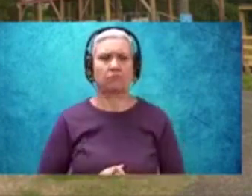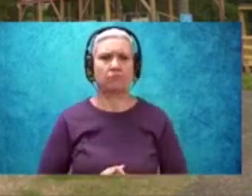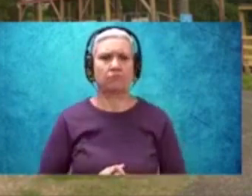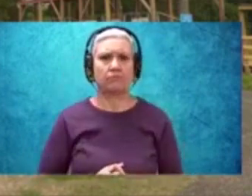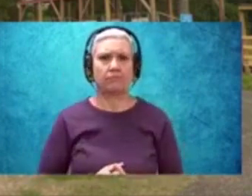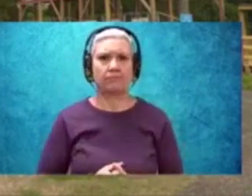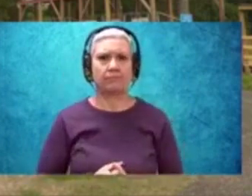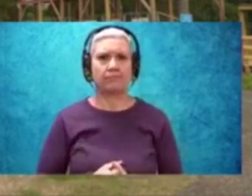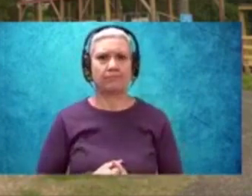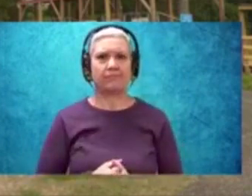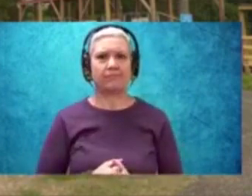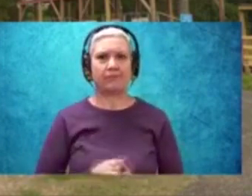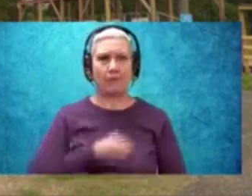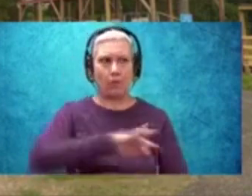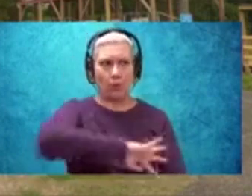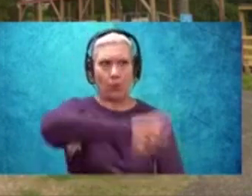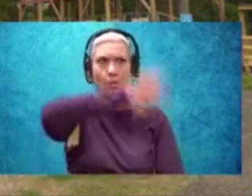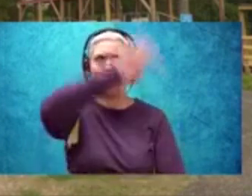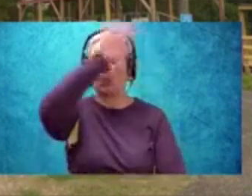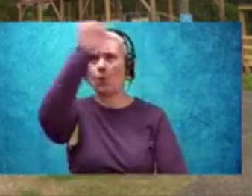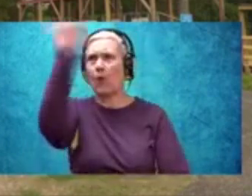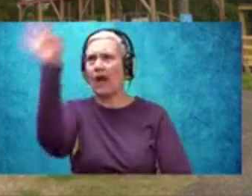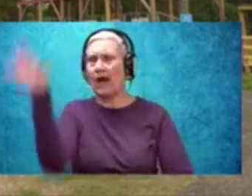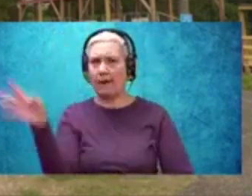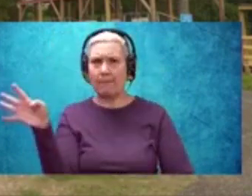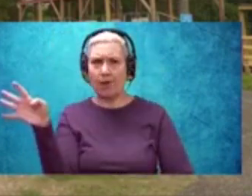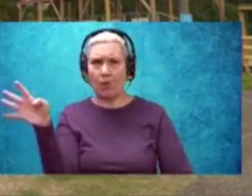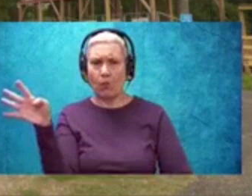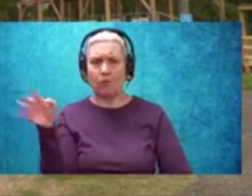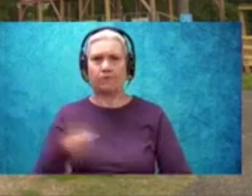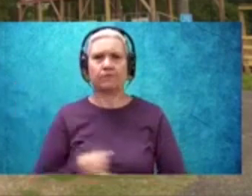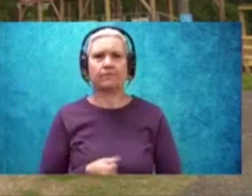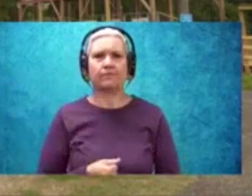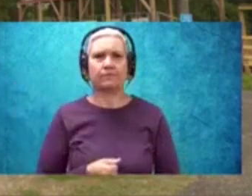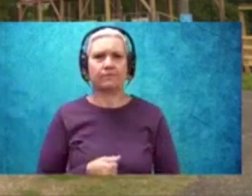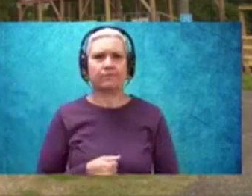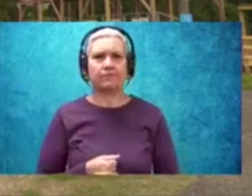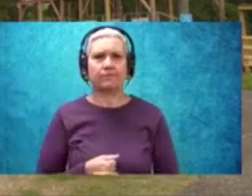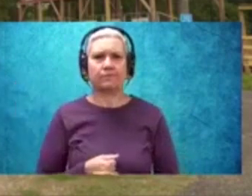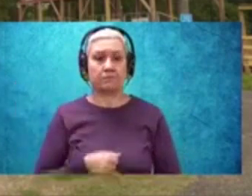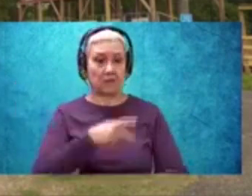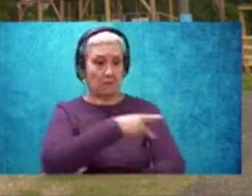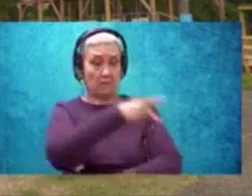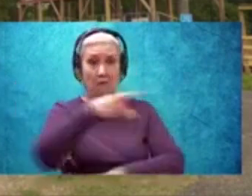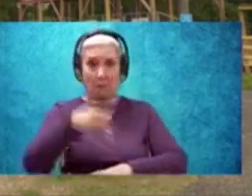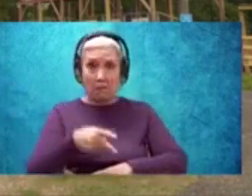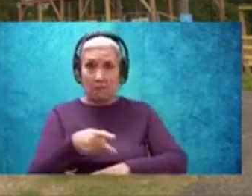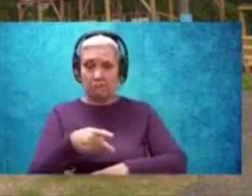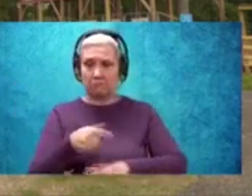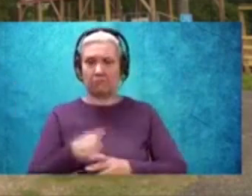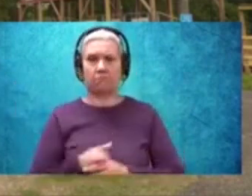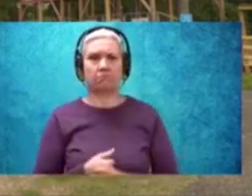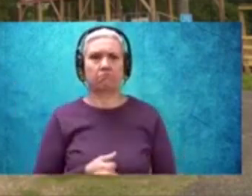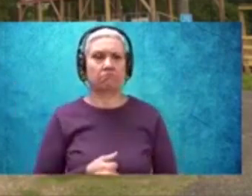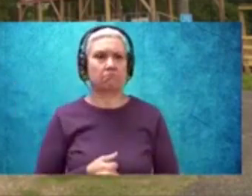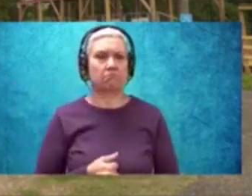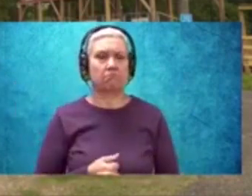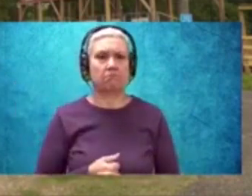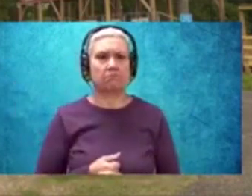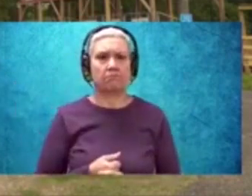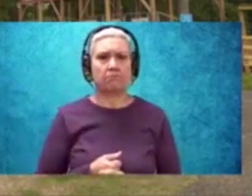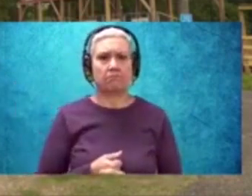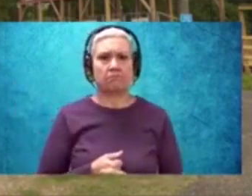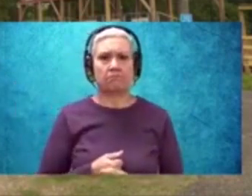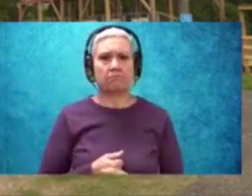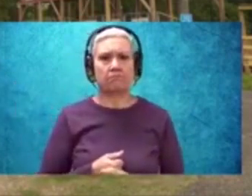You can't see my rainbow here, but there's a rainbow right here and we have a park. Now, if I were to